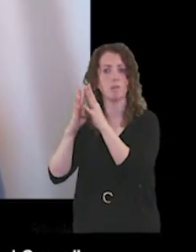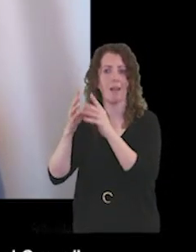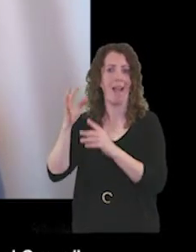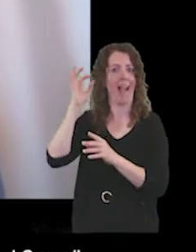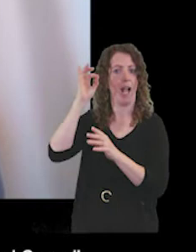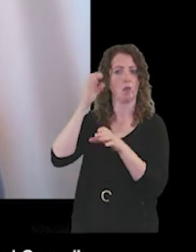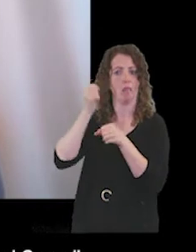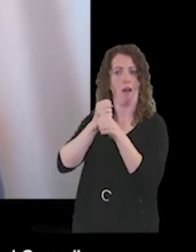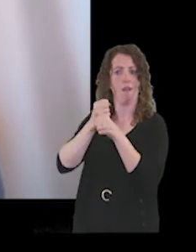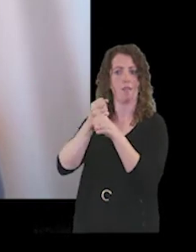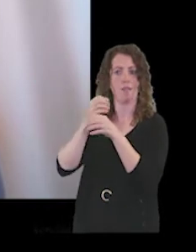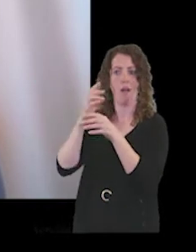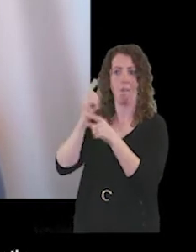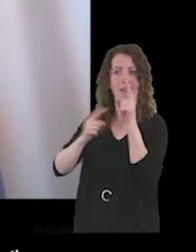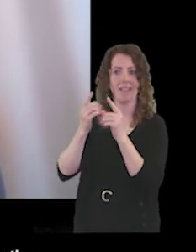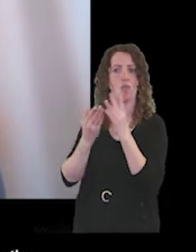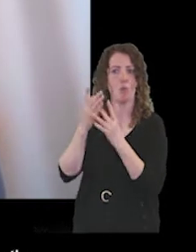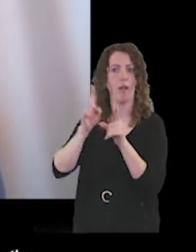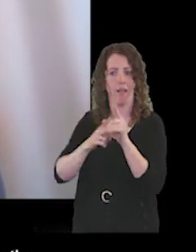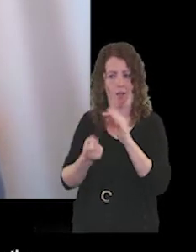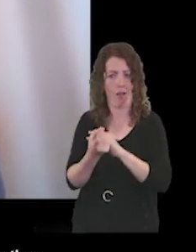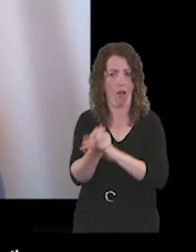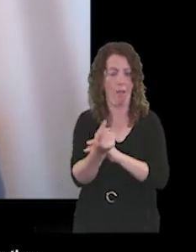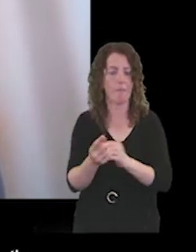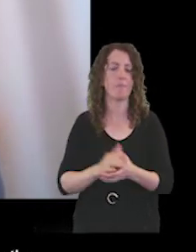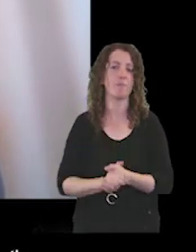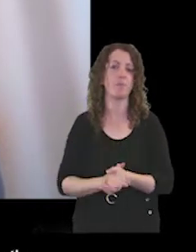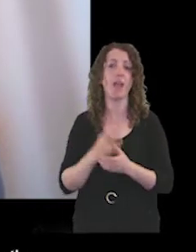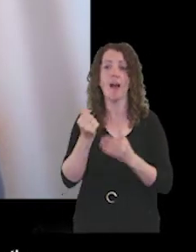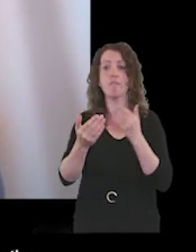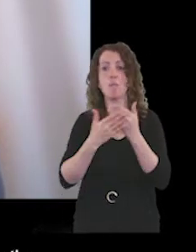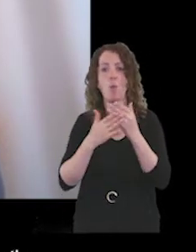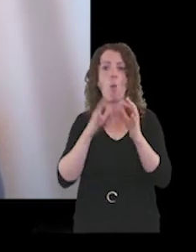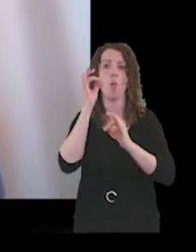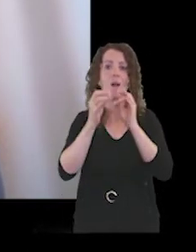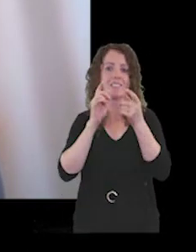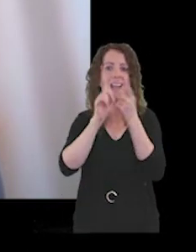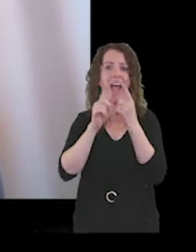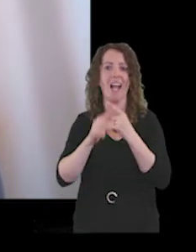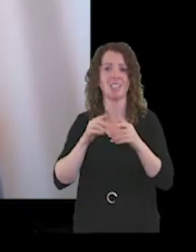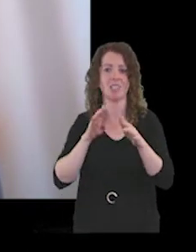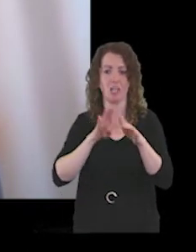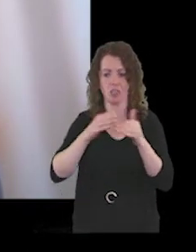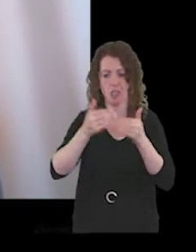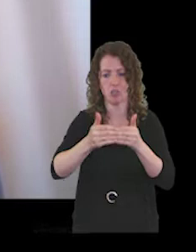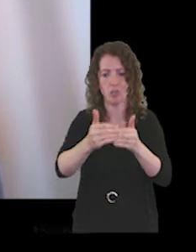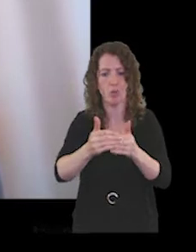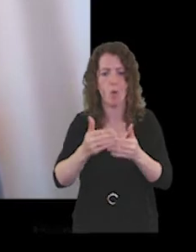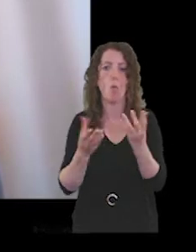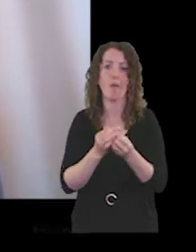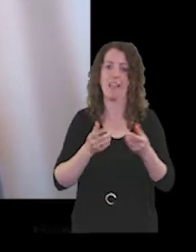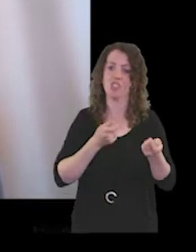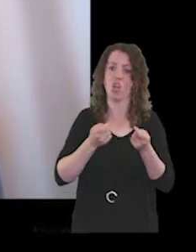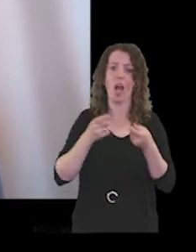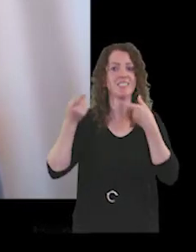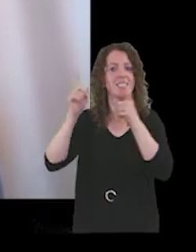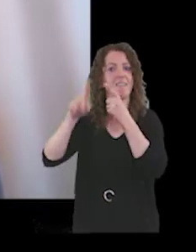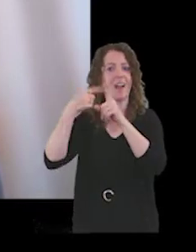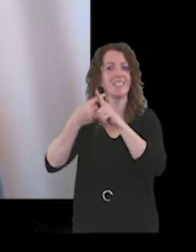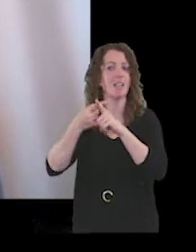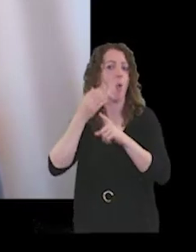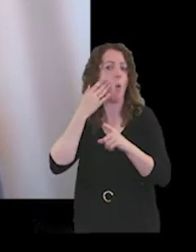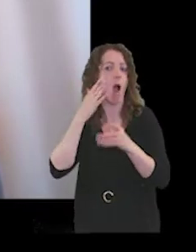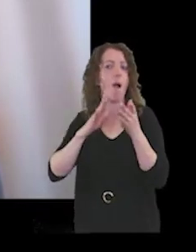during the year. There were further question and answer sessions with the Chair and Chief Executive in March